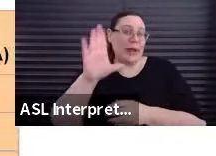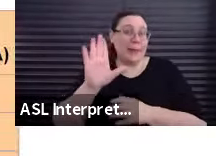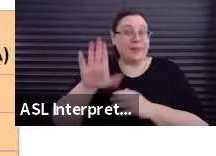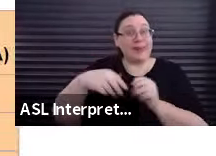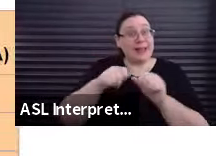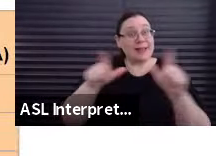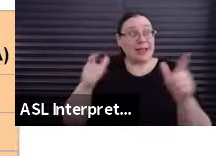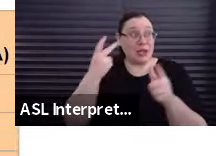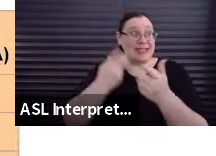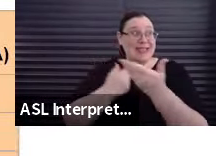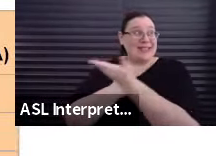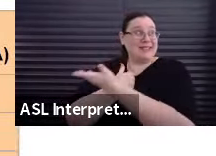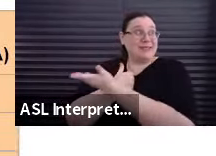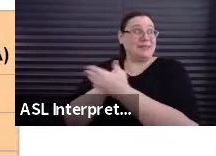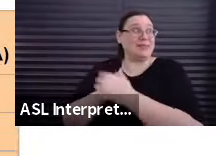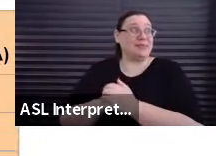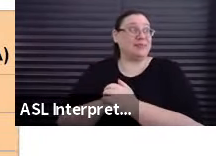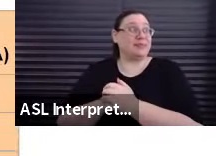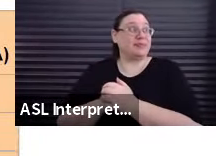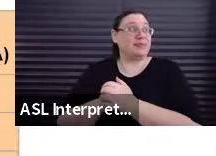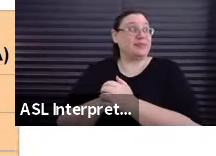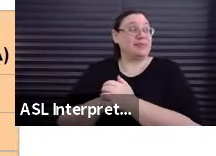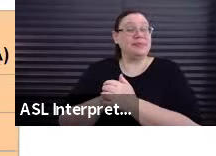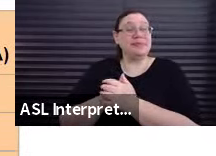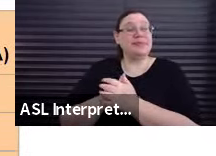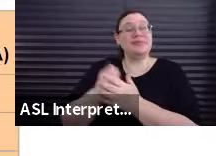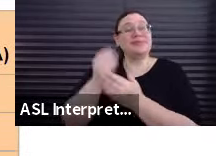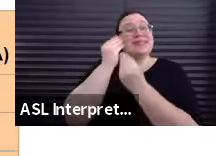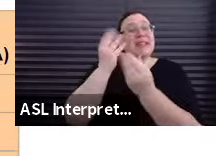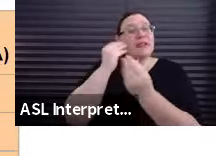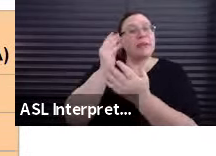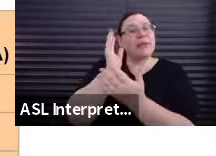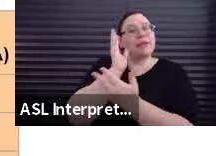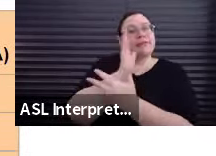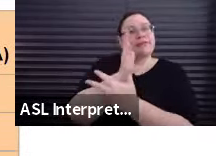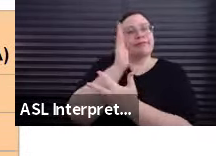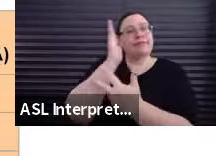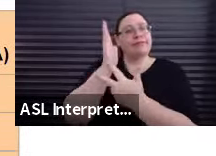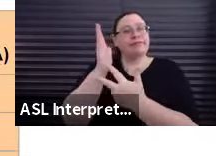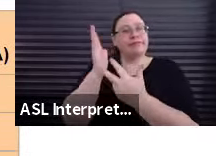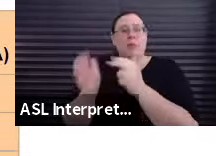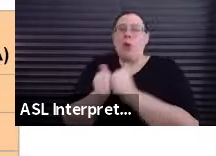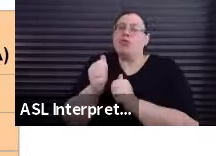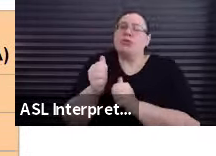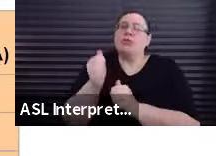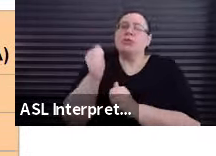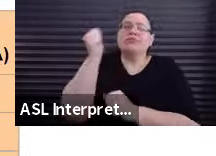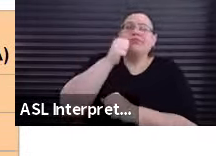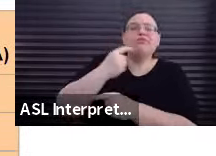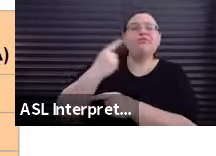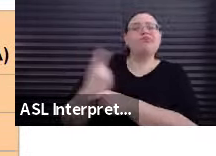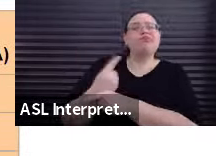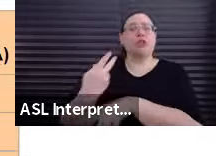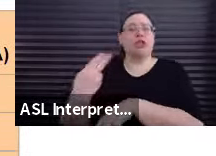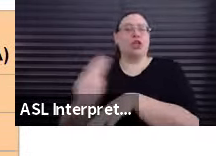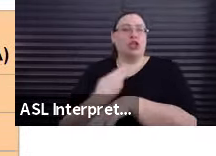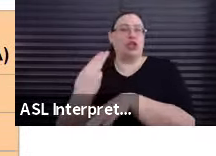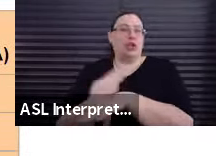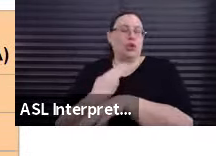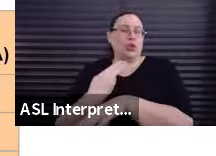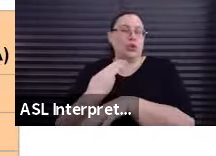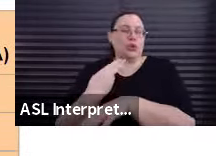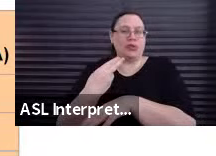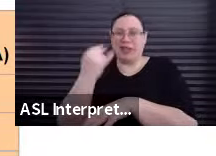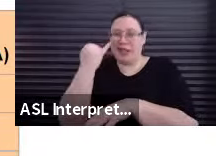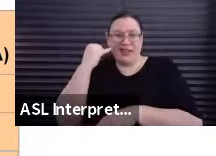please. We've included some information about some of the agreements that are most commonly used when micro isn't a